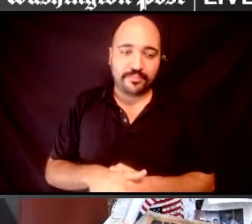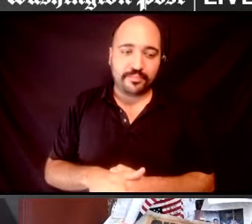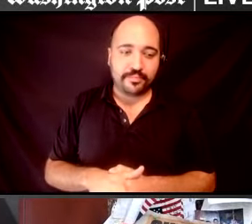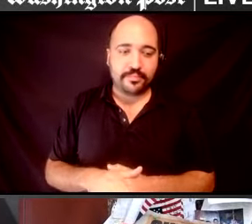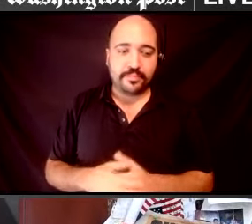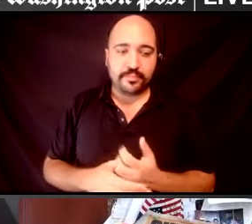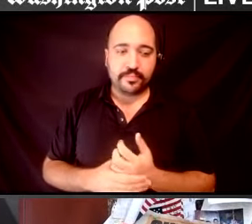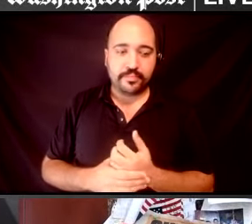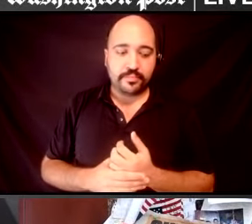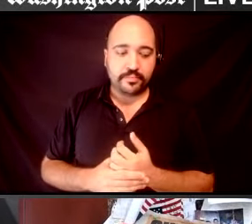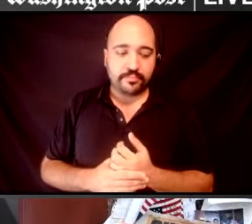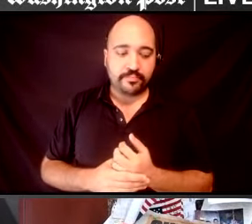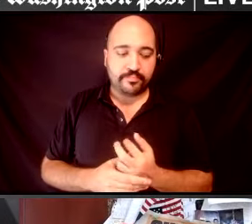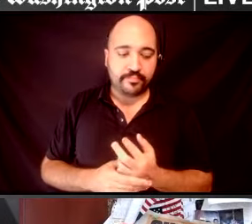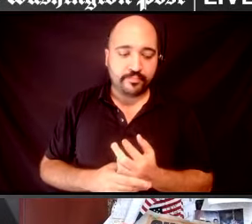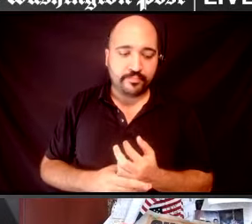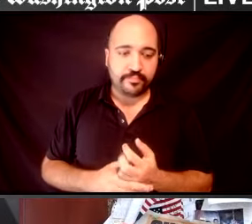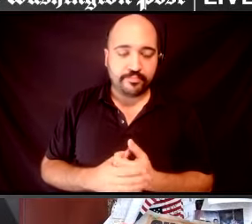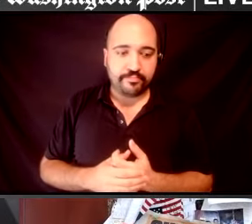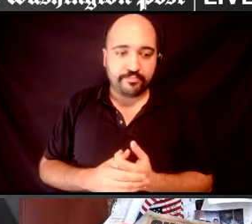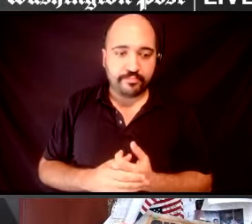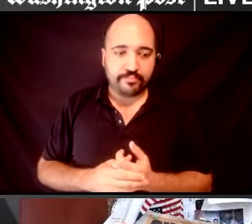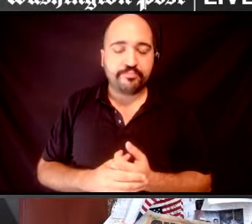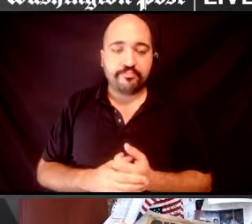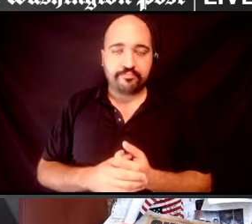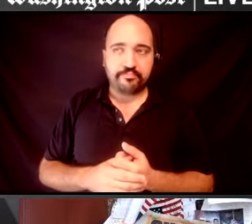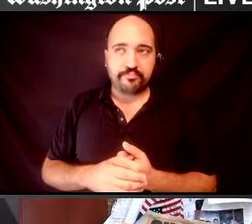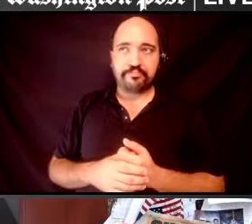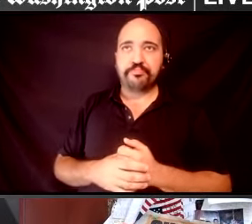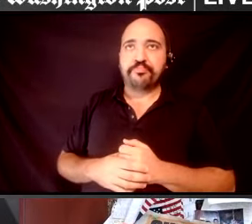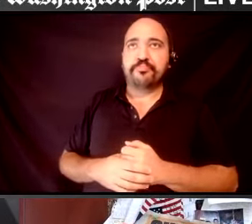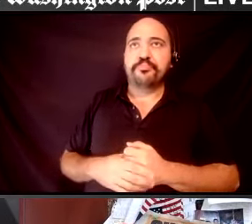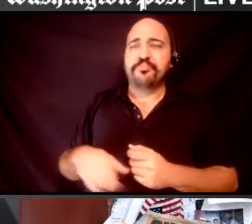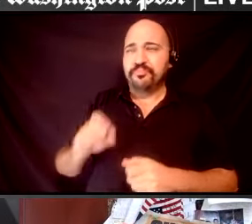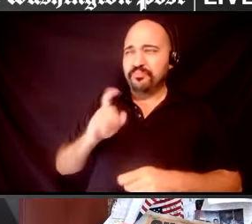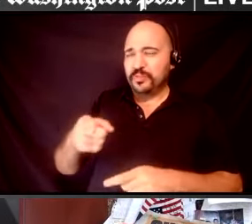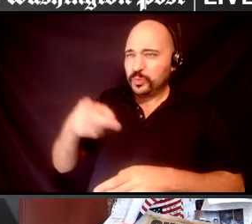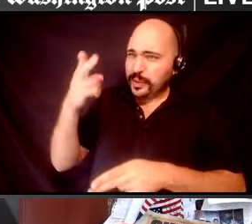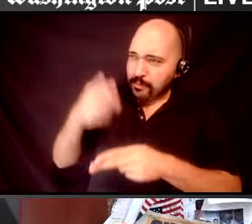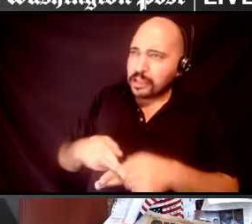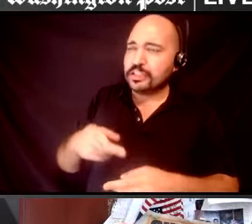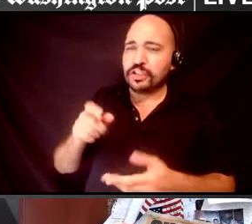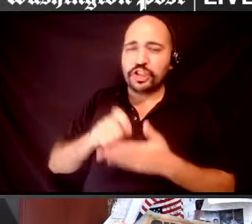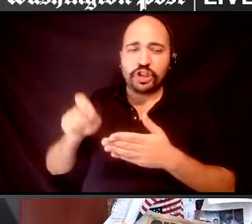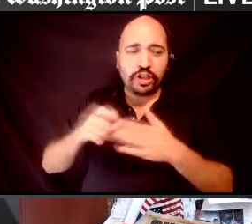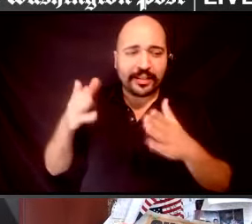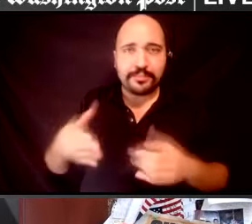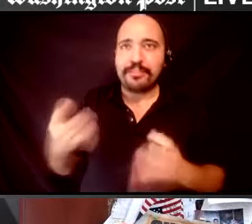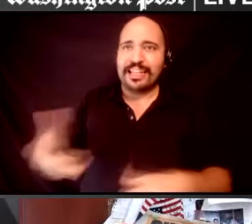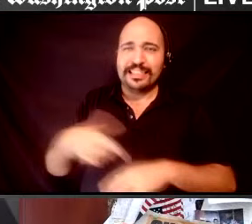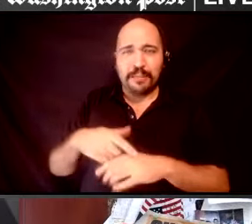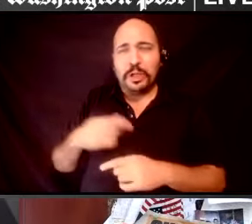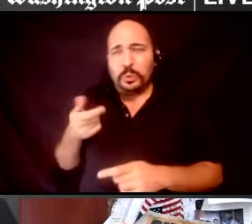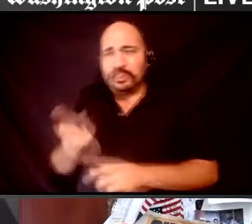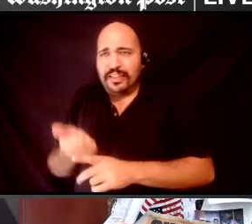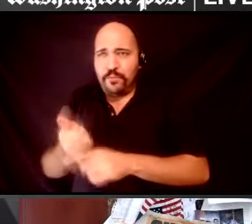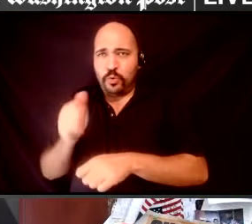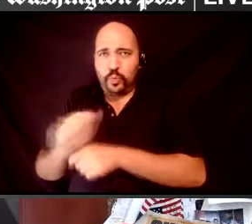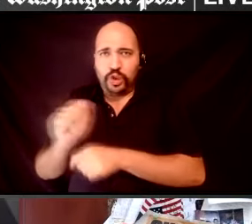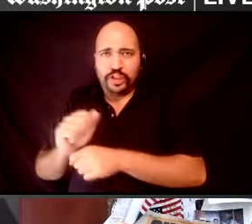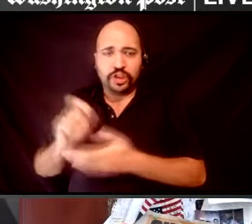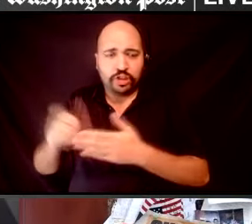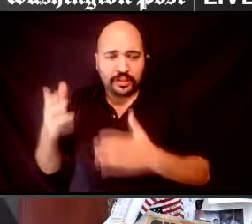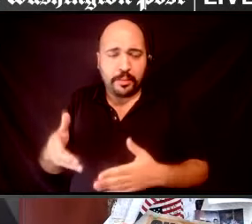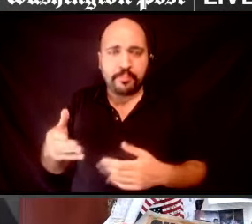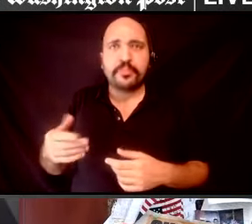And I'd like to ask you a little bit more. You've mentioned journalism a number of times and you are obviously a working journalist. There's a difference obviously between abled